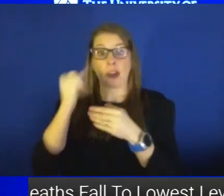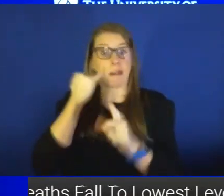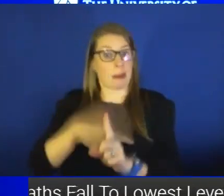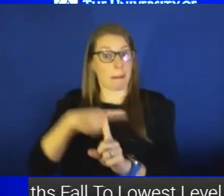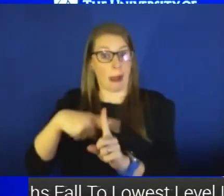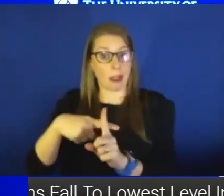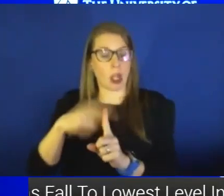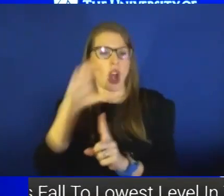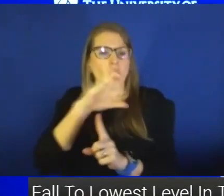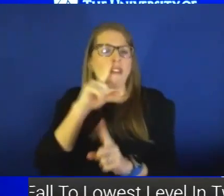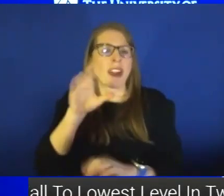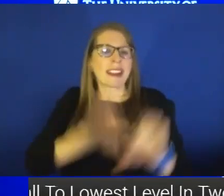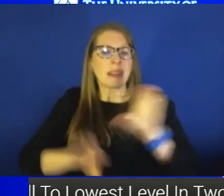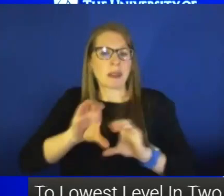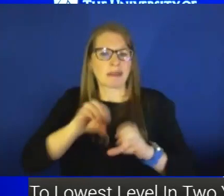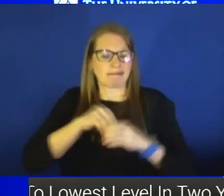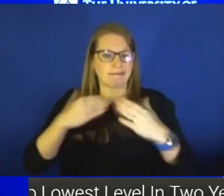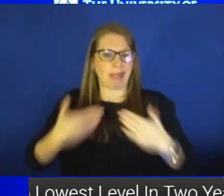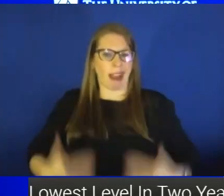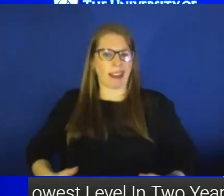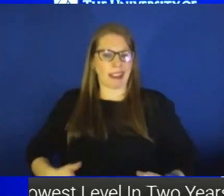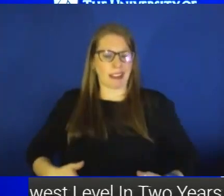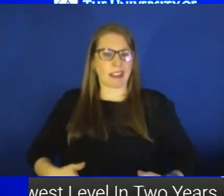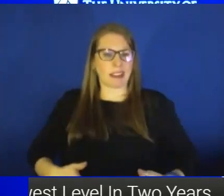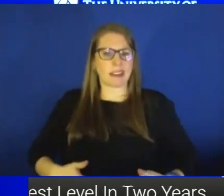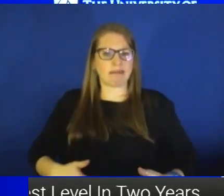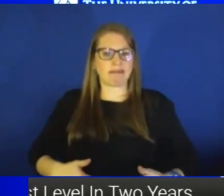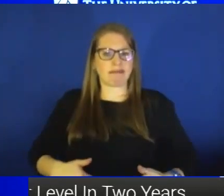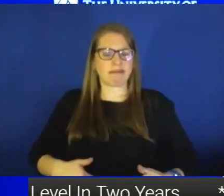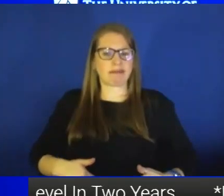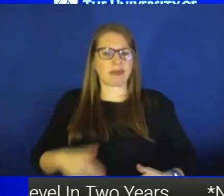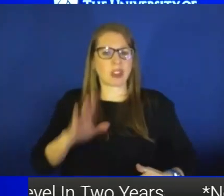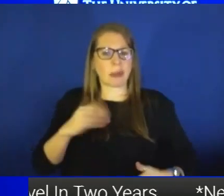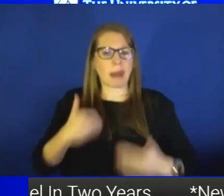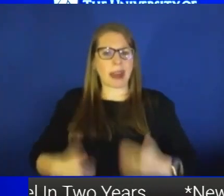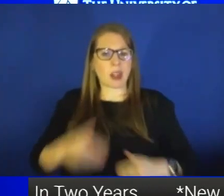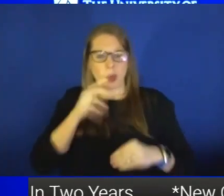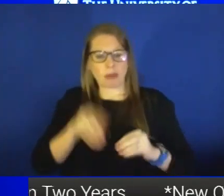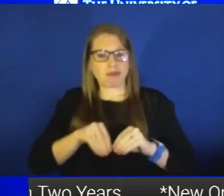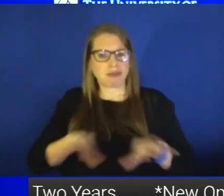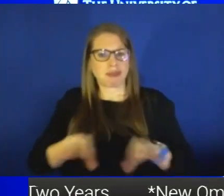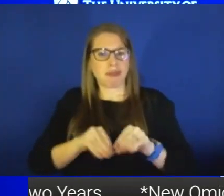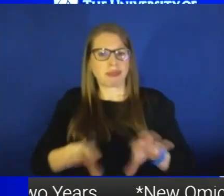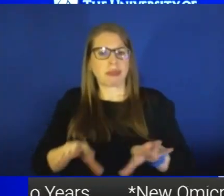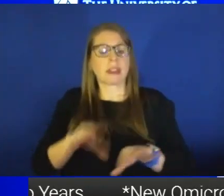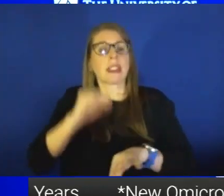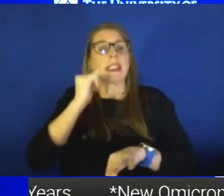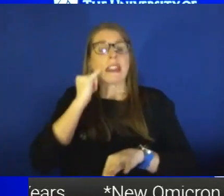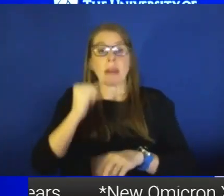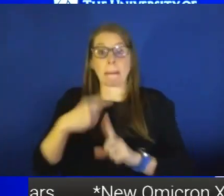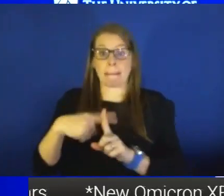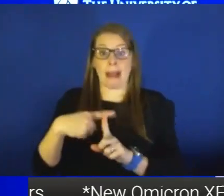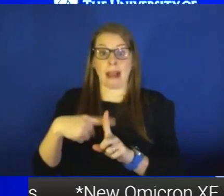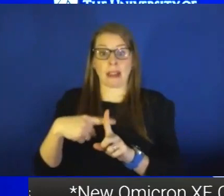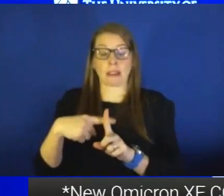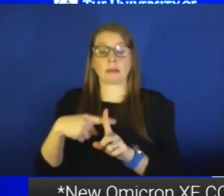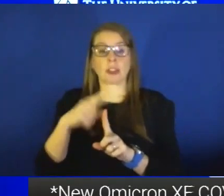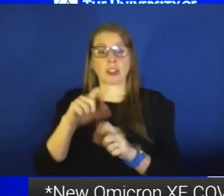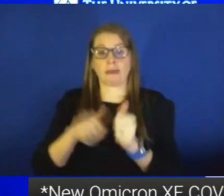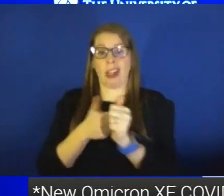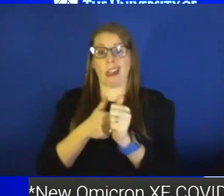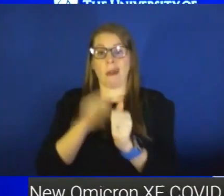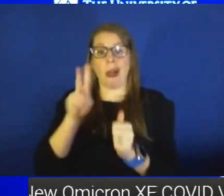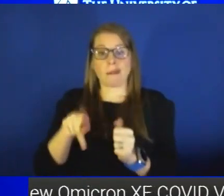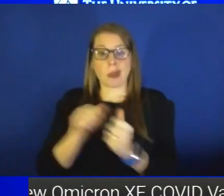chemicals that your body is going to be excreting. But they say if it's positive, that you should still follow up with a PCR test.